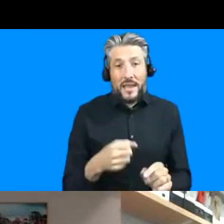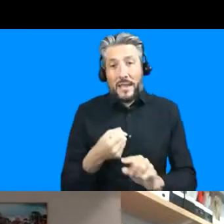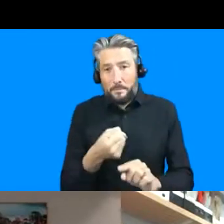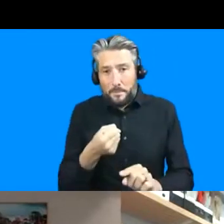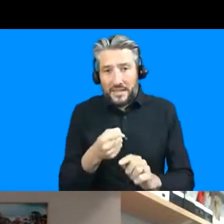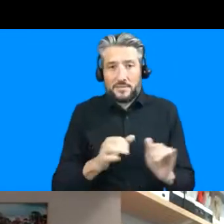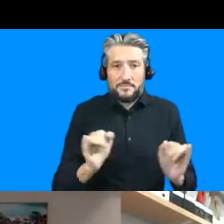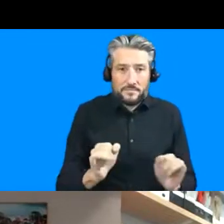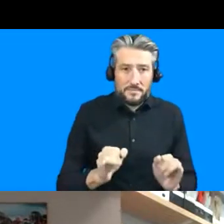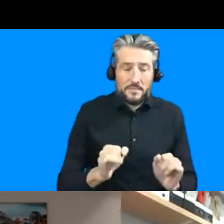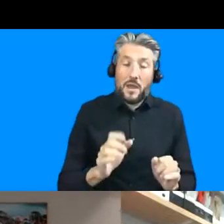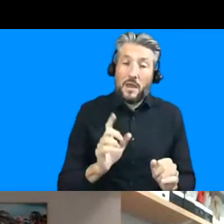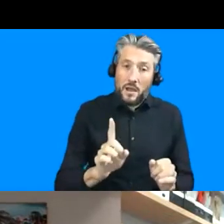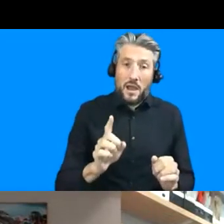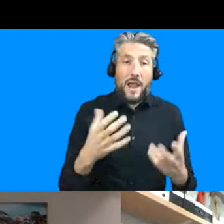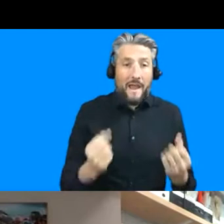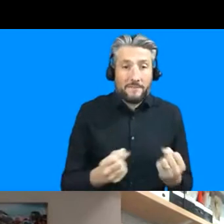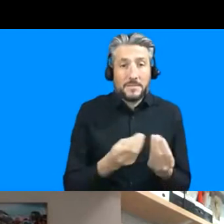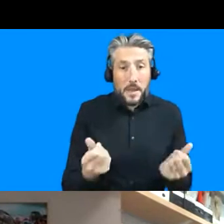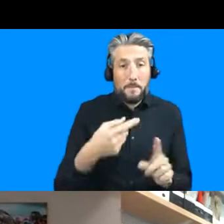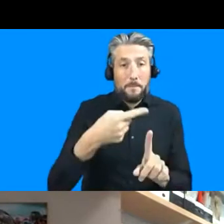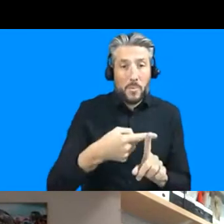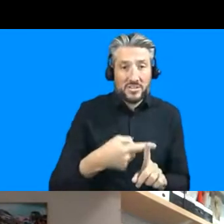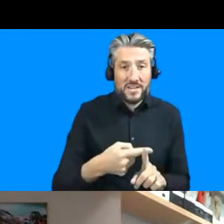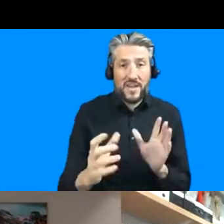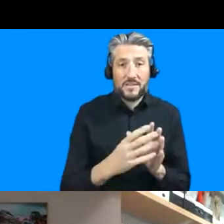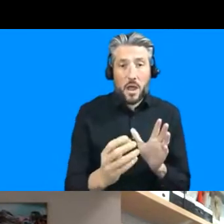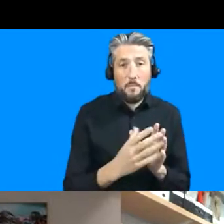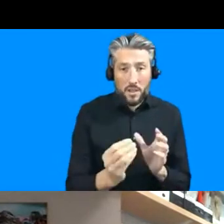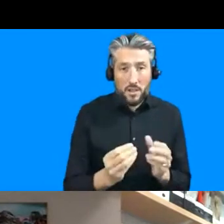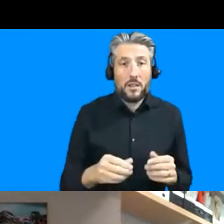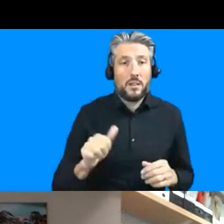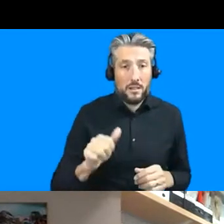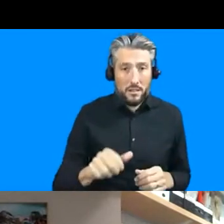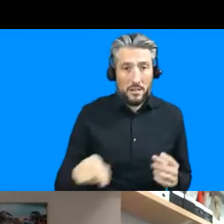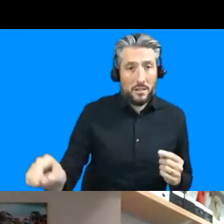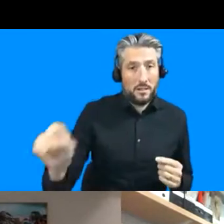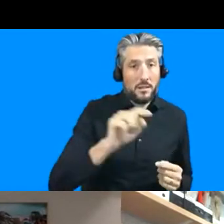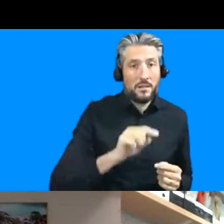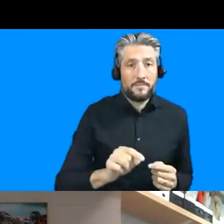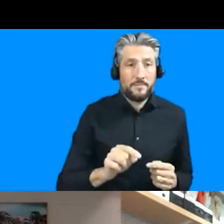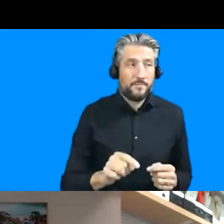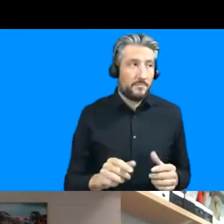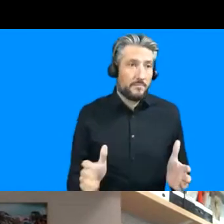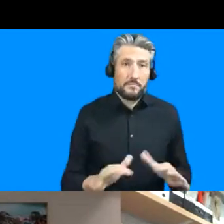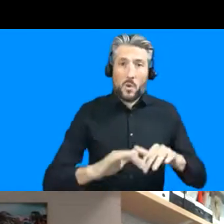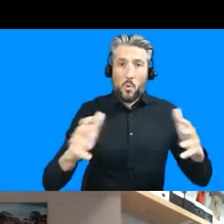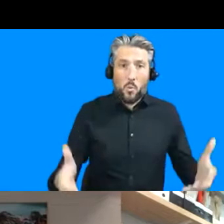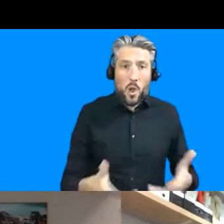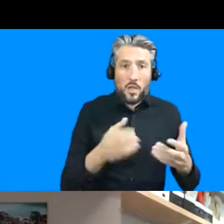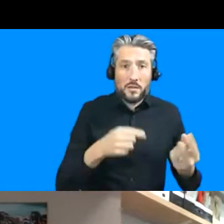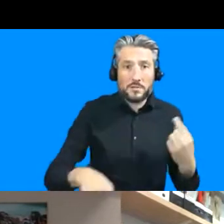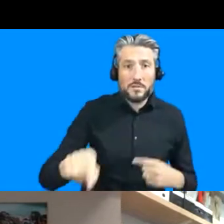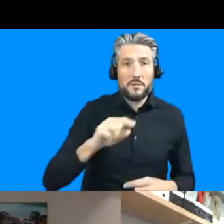some really positive examples um we have seen well throughout the world really a kind of a flourishing of kind of local